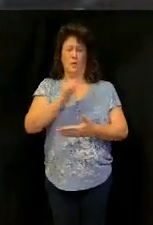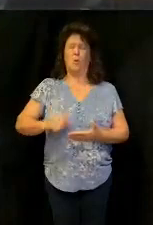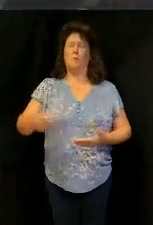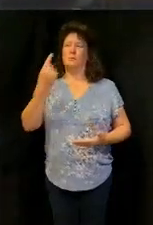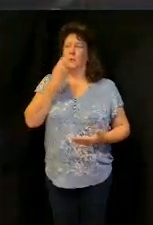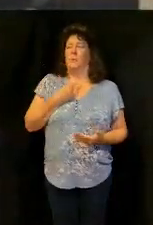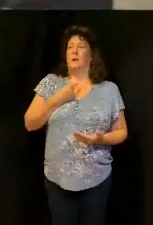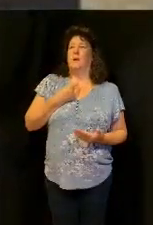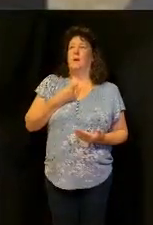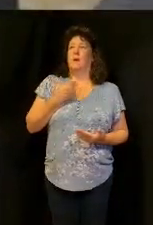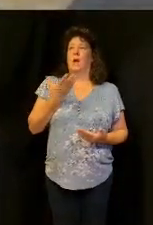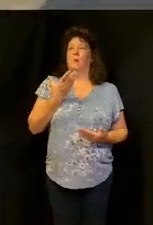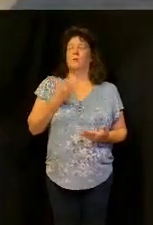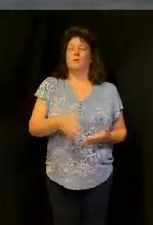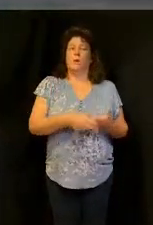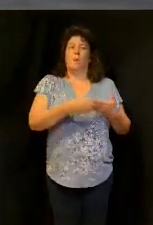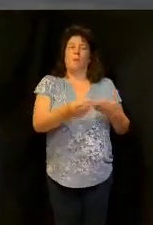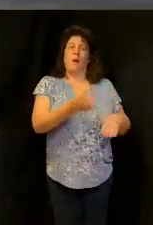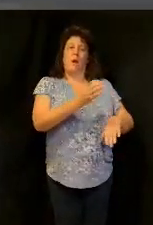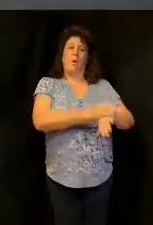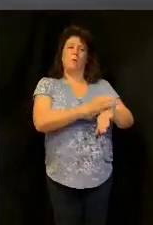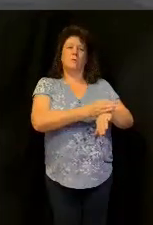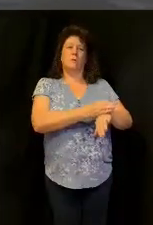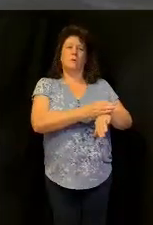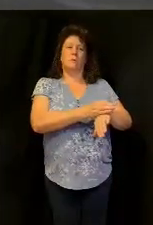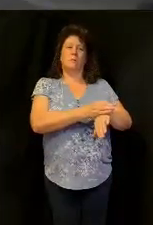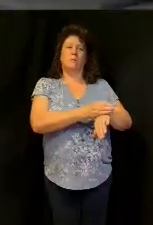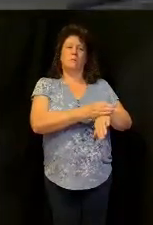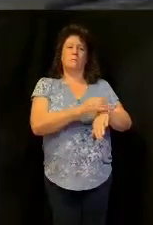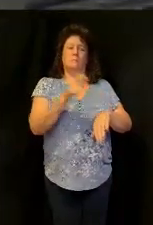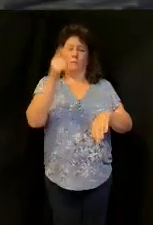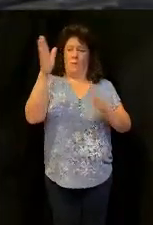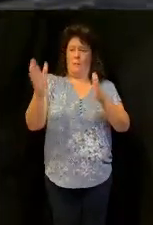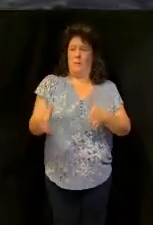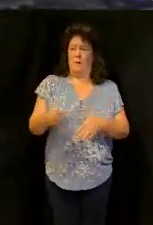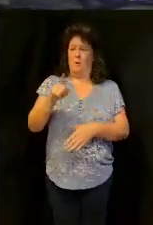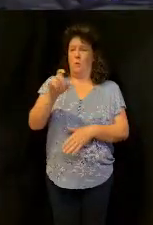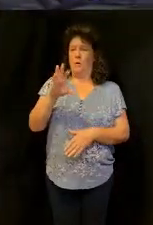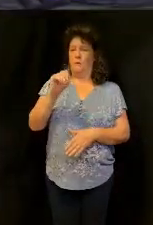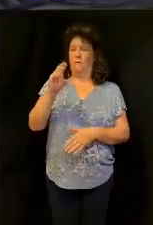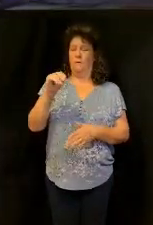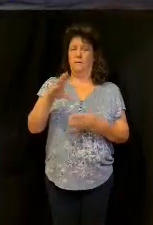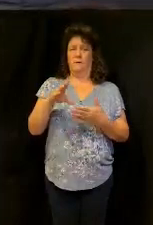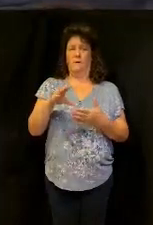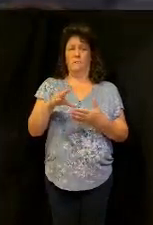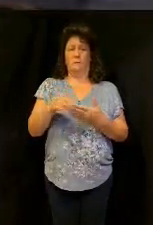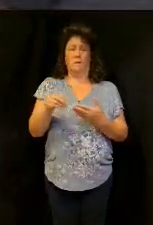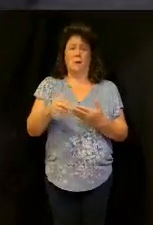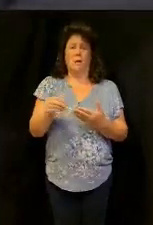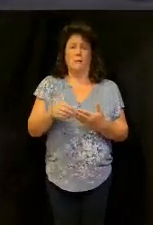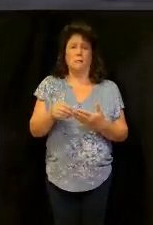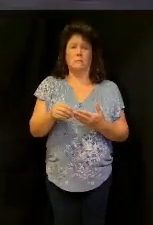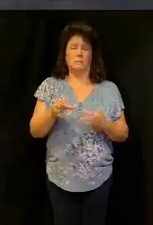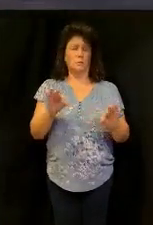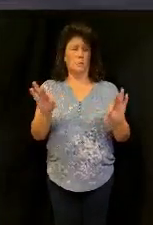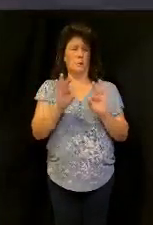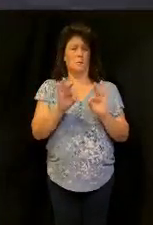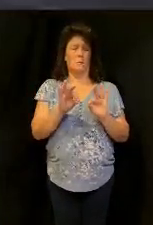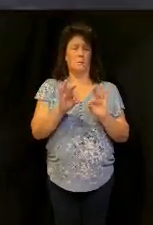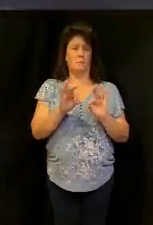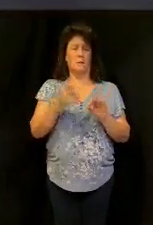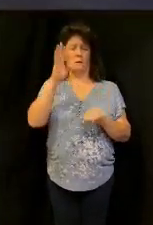me he said I want you to buy this personal watch and I bought him a Garmin watch $150 watch bought it for him God told me to do it